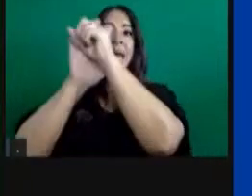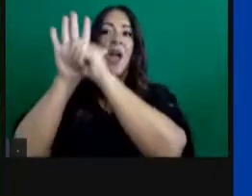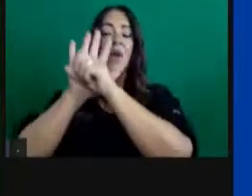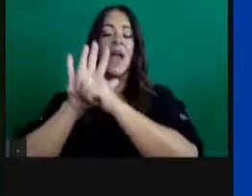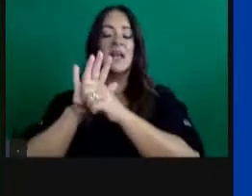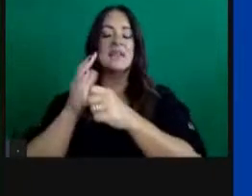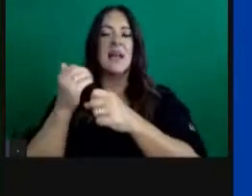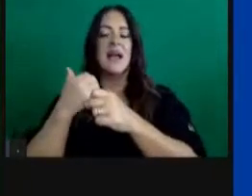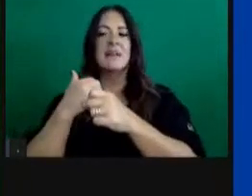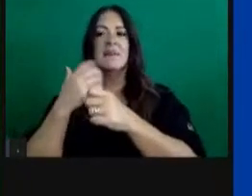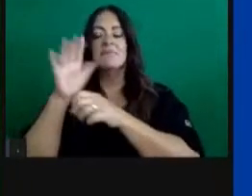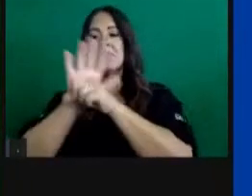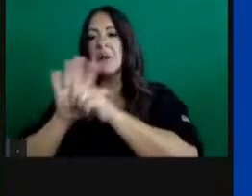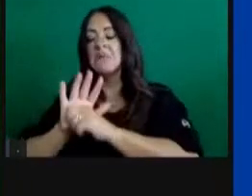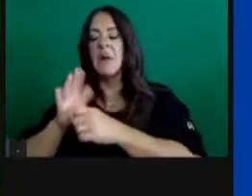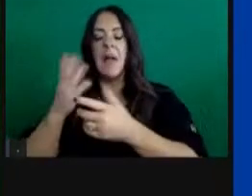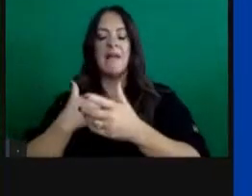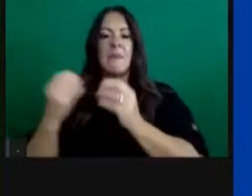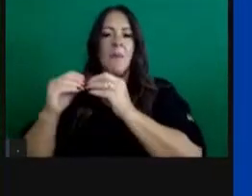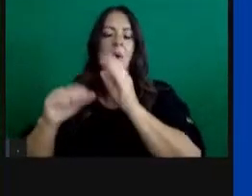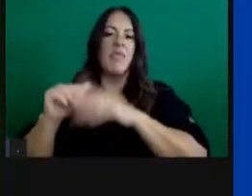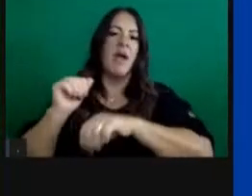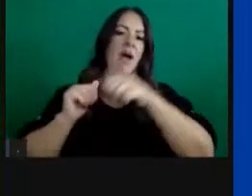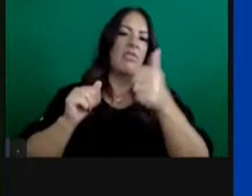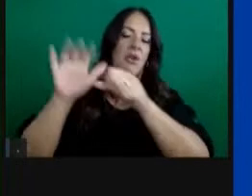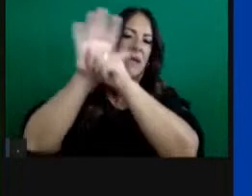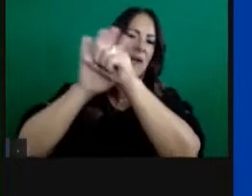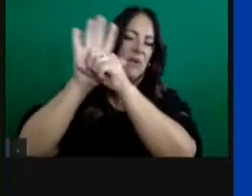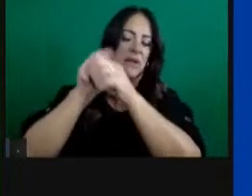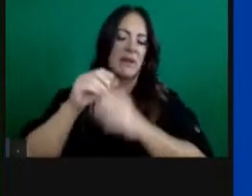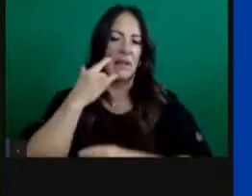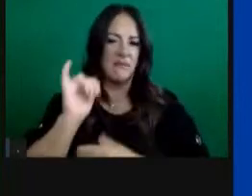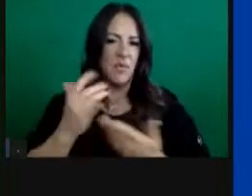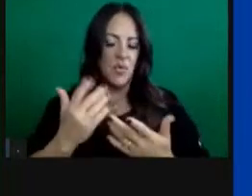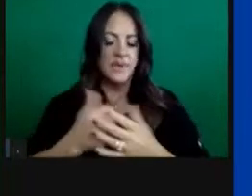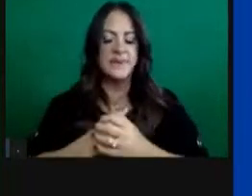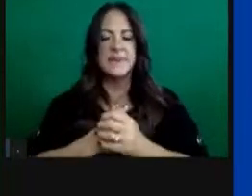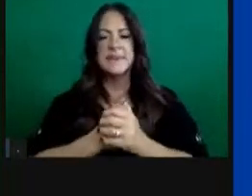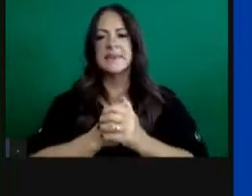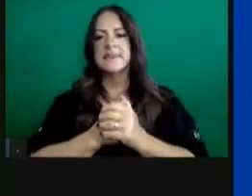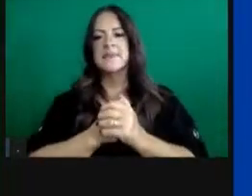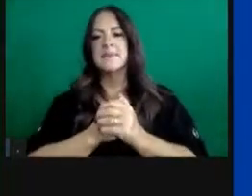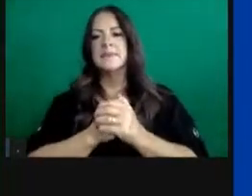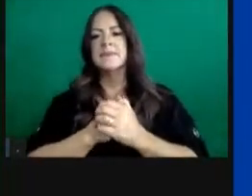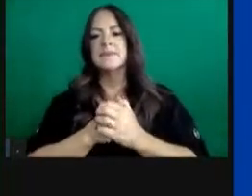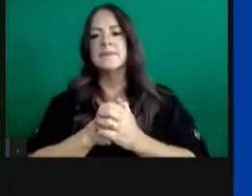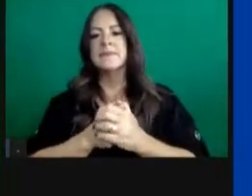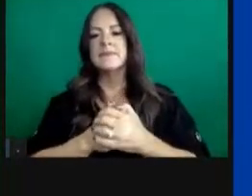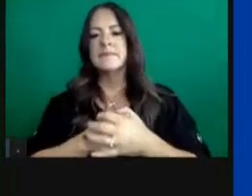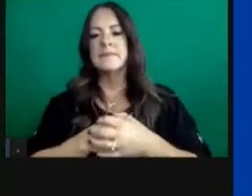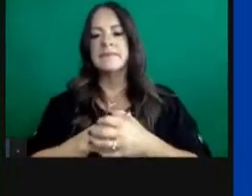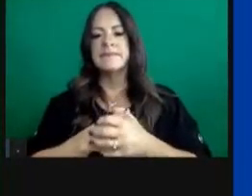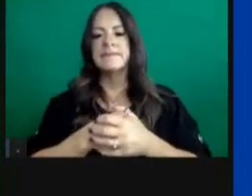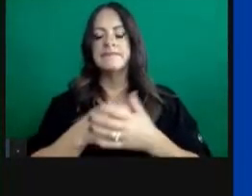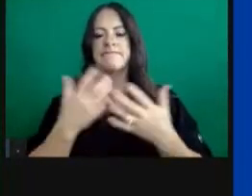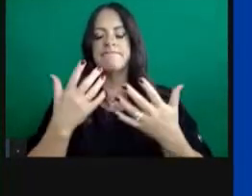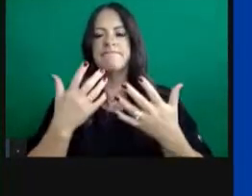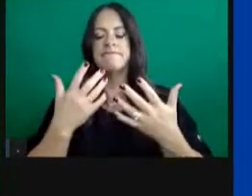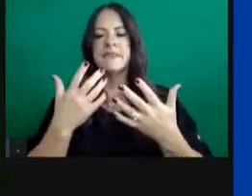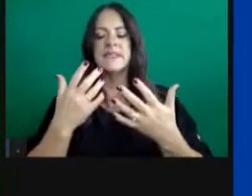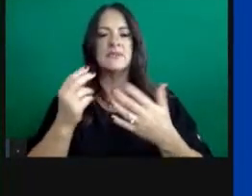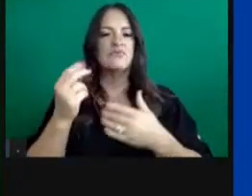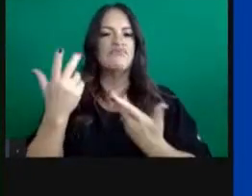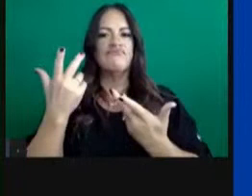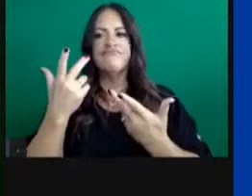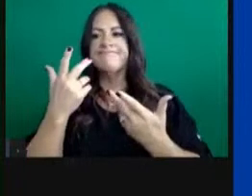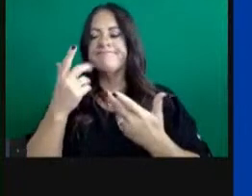northern part of the state still seeing capacity that the hospitals can not just surge into, but